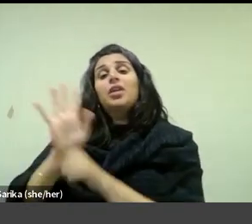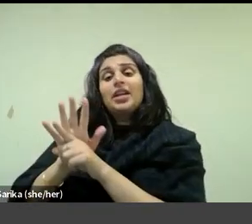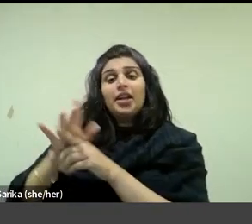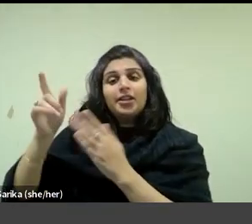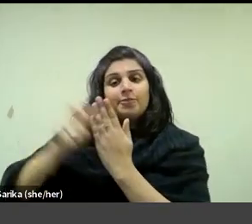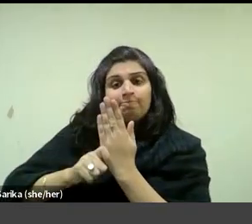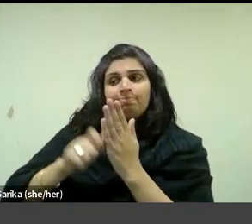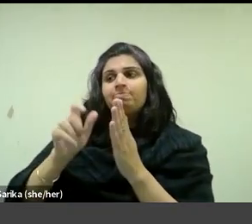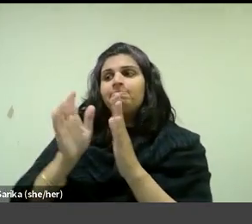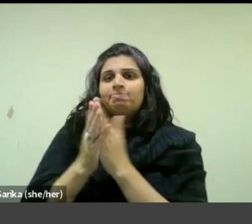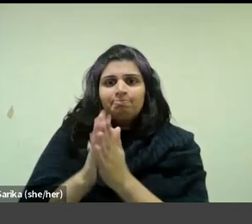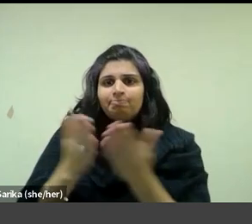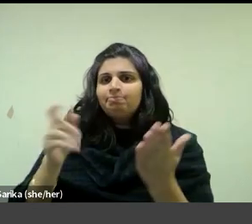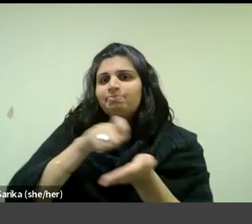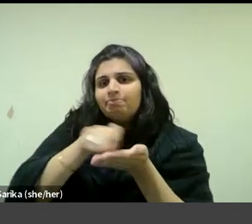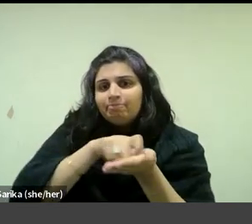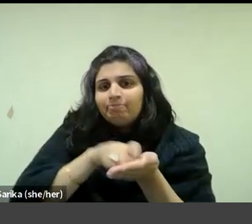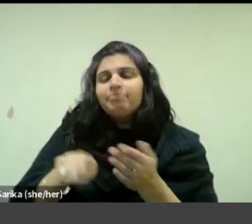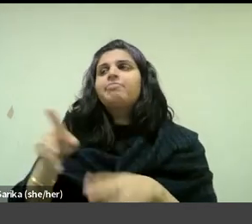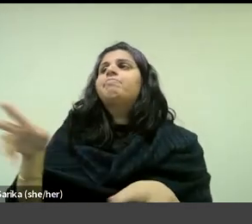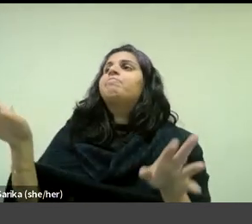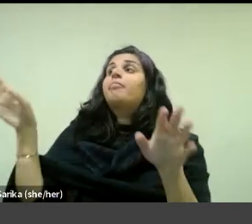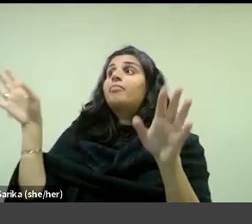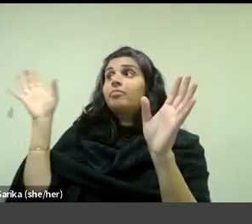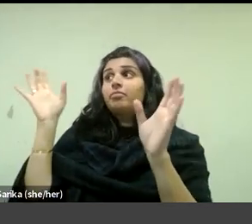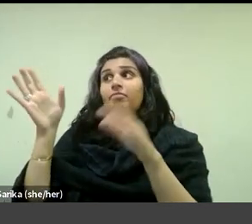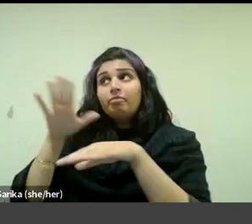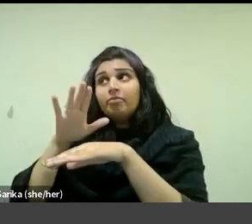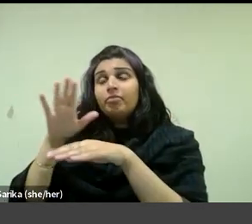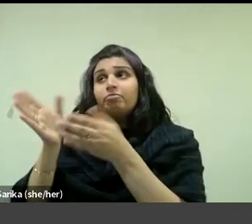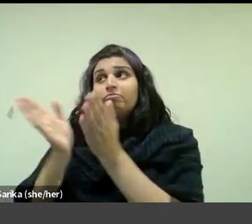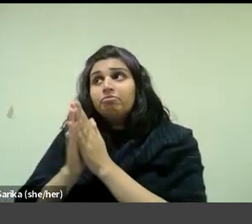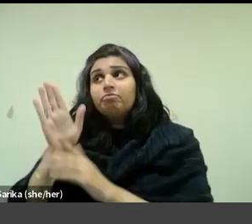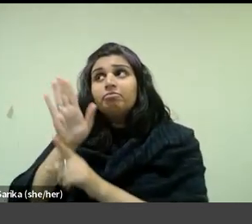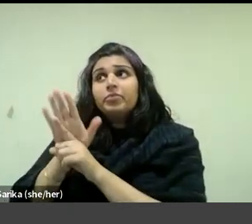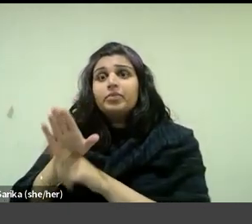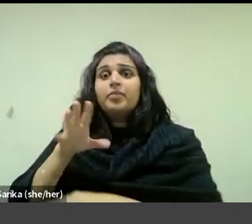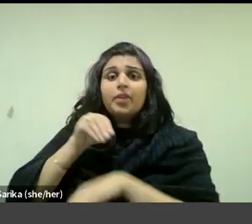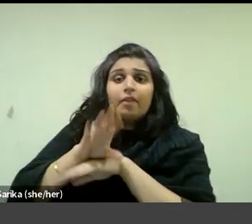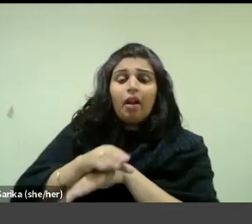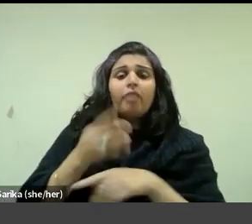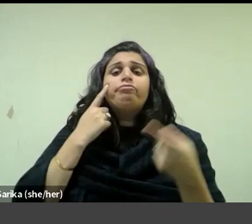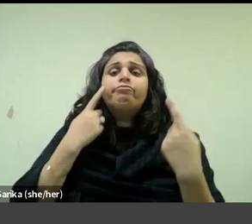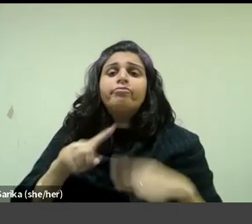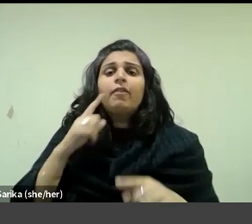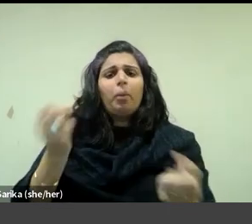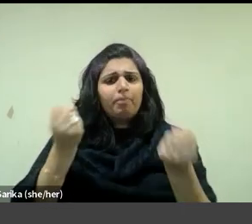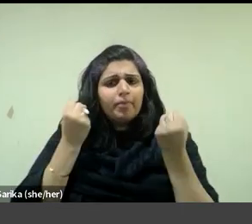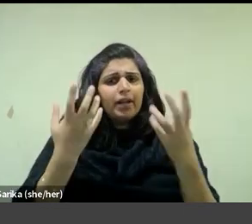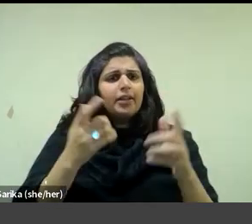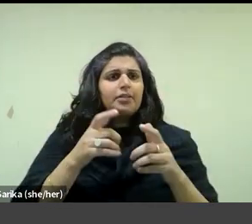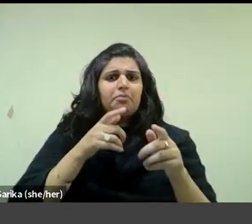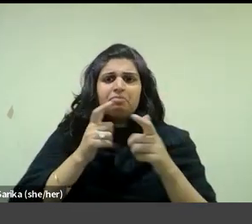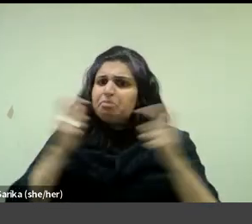ample evidence that the artist sought his mother's counsel and crucially agreement in respect of significant career